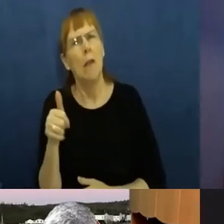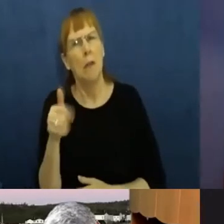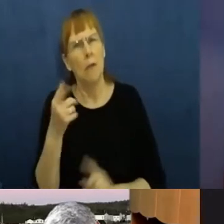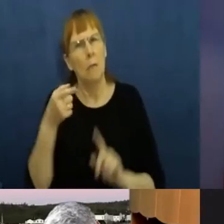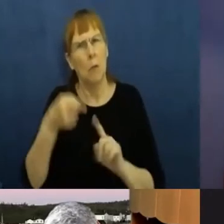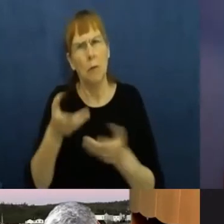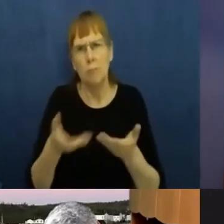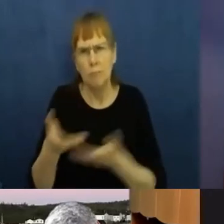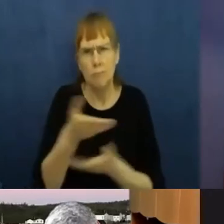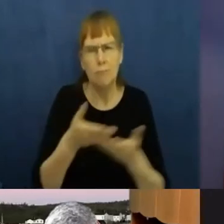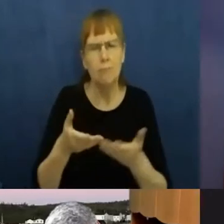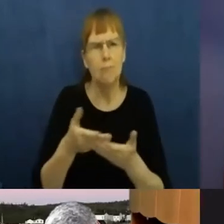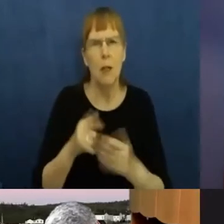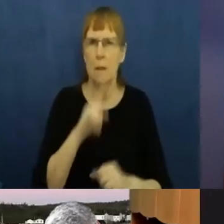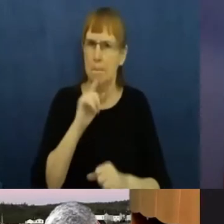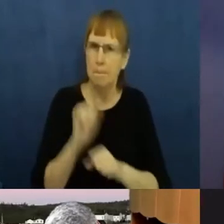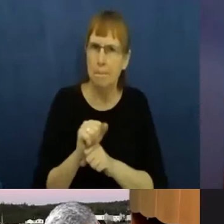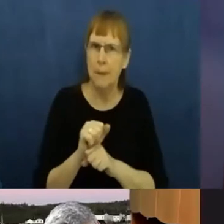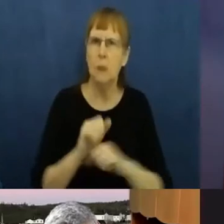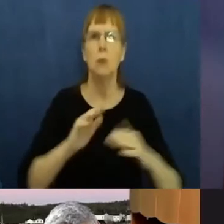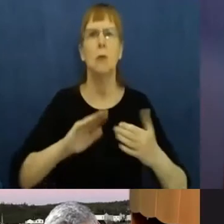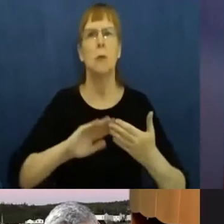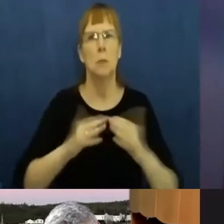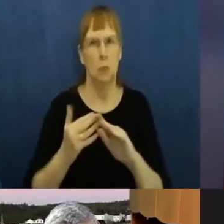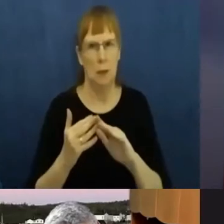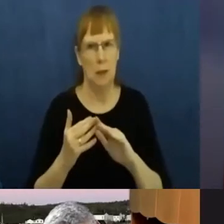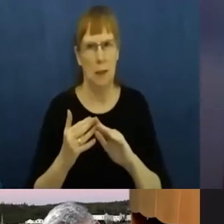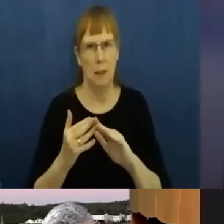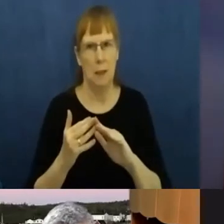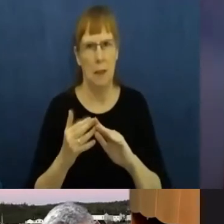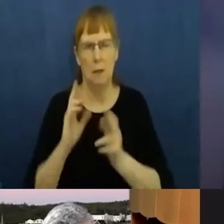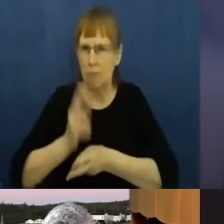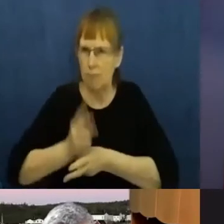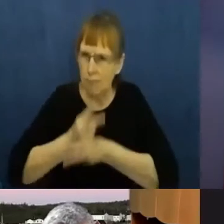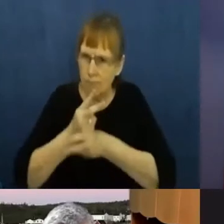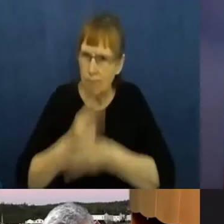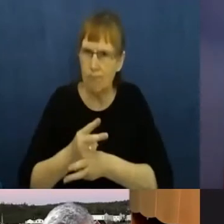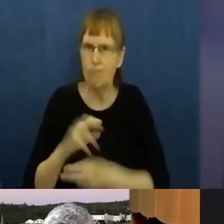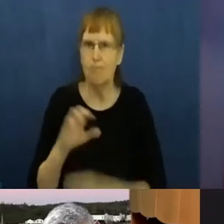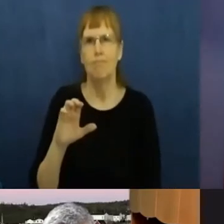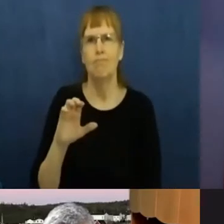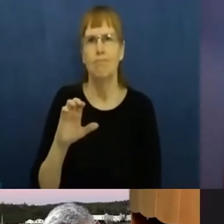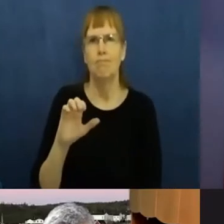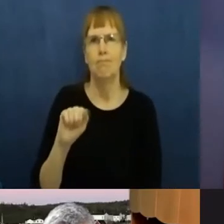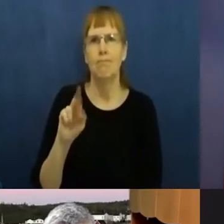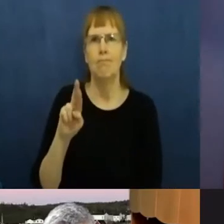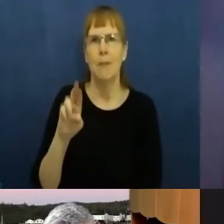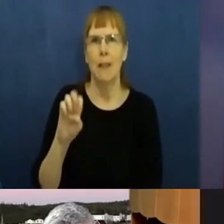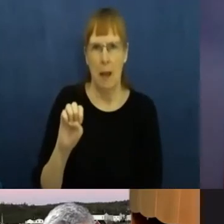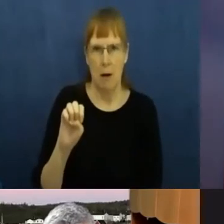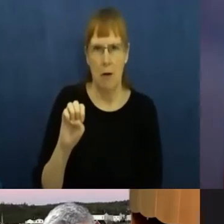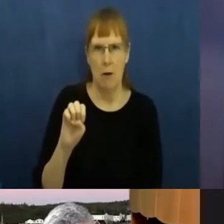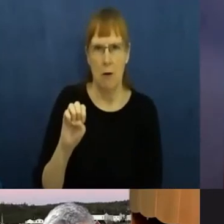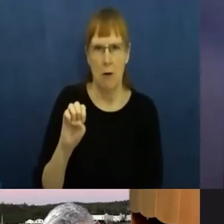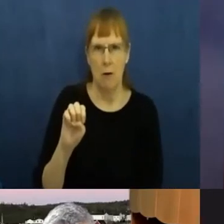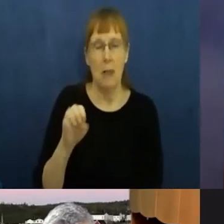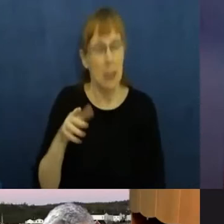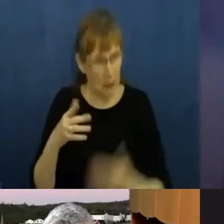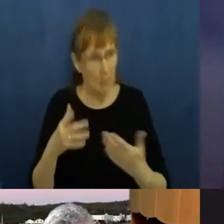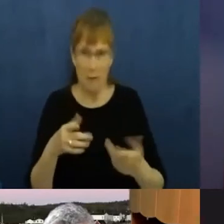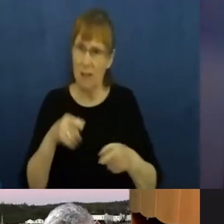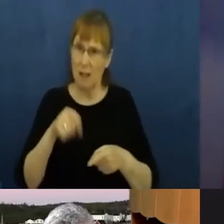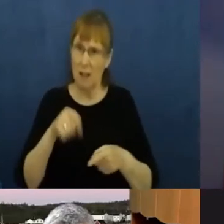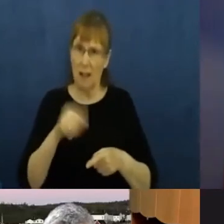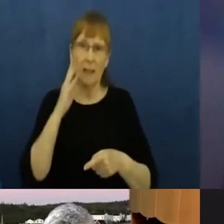Madam Moderator, even to the extent of restricting access to the community, which was very difficult for some of them to go